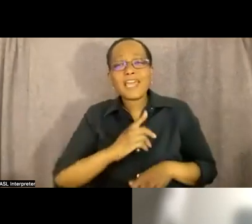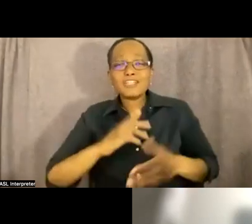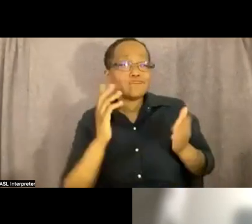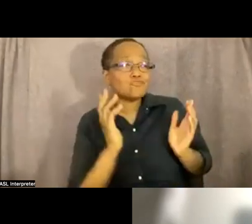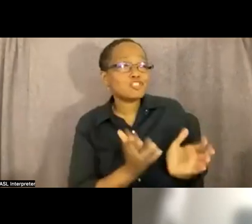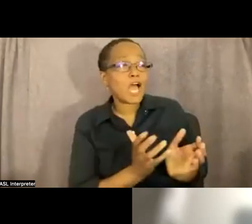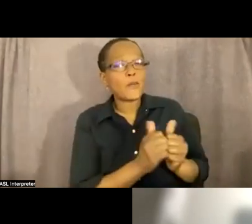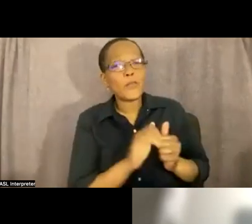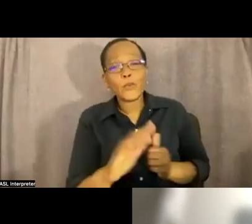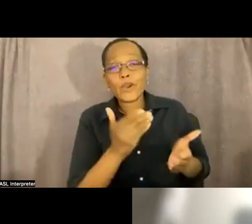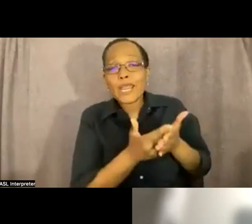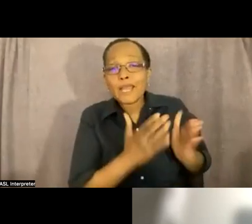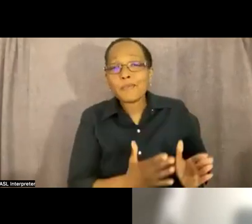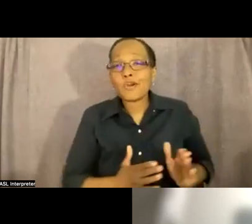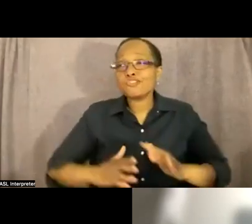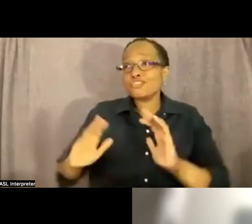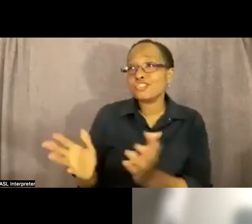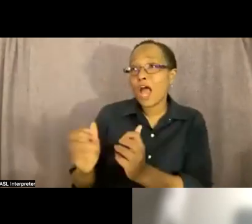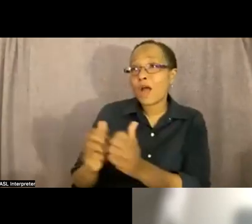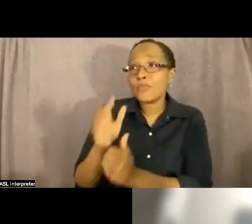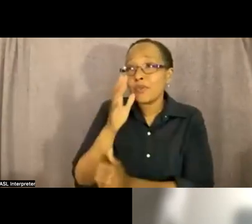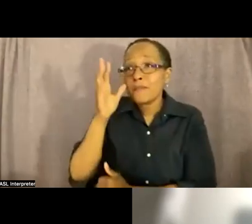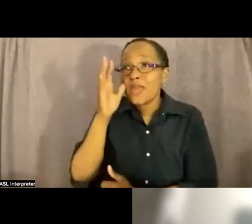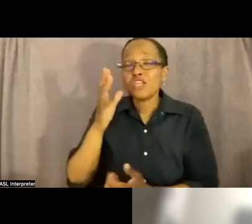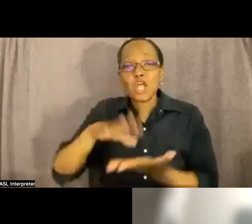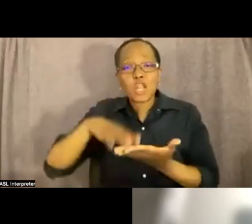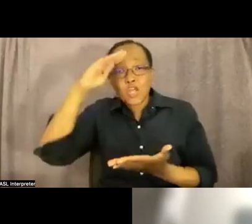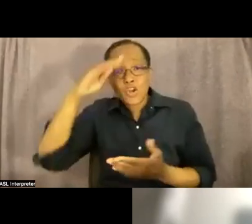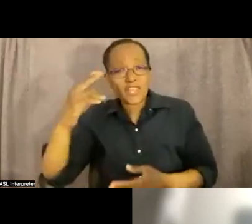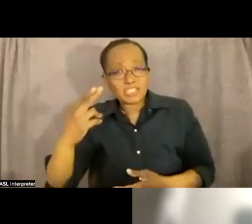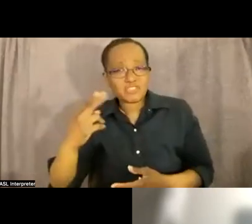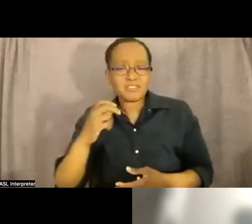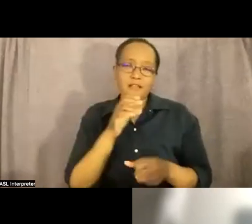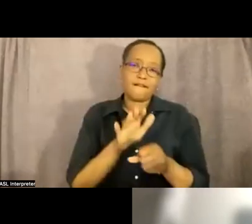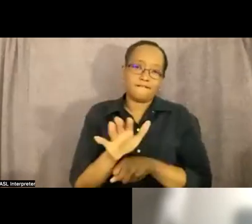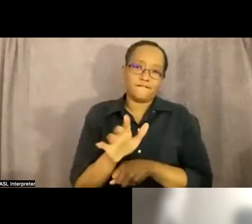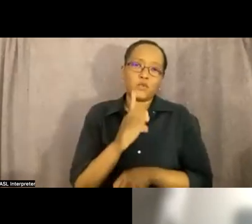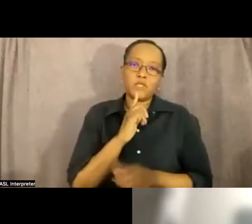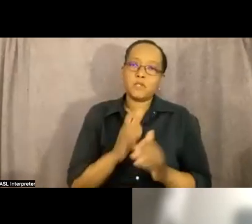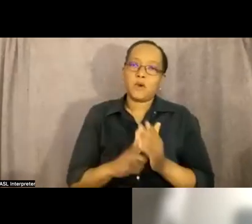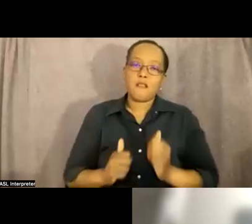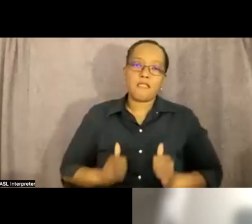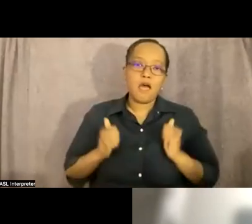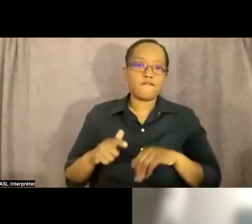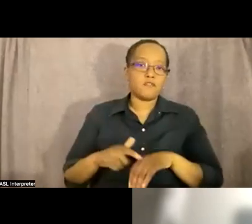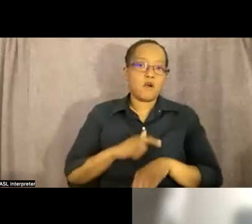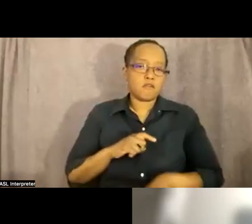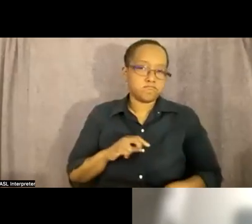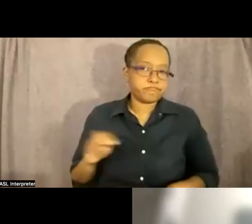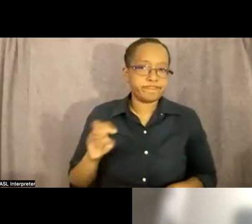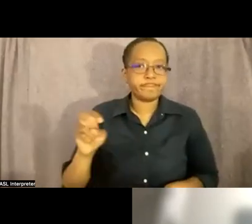uh learn history i feel like there's so much it's truly a lifelong journey that you have to